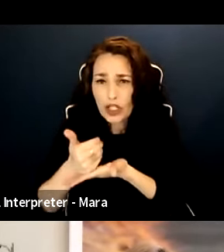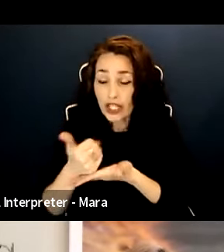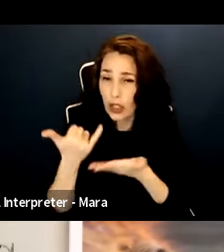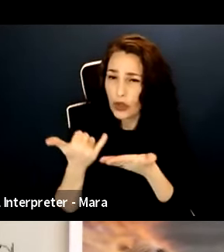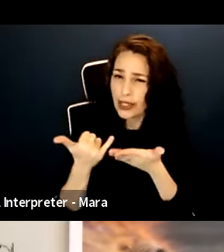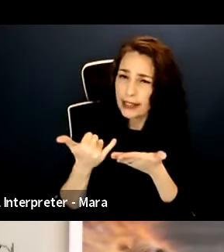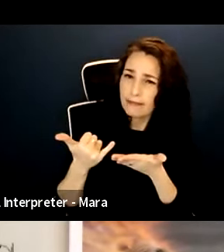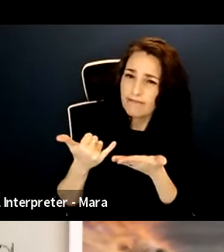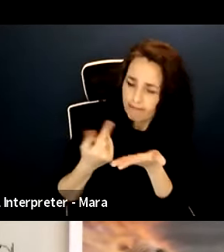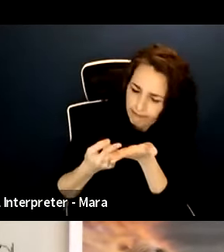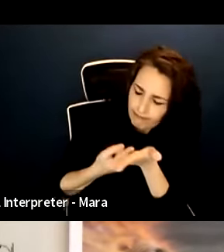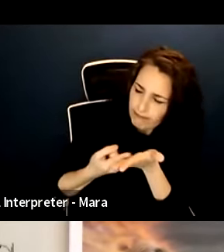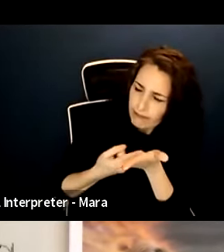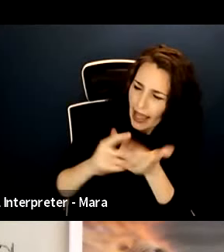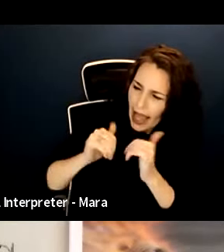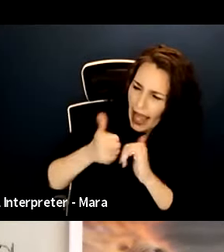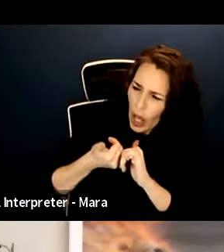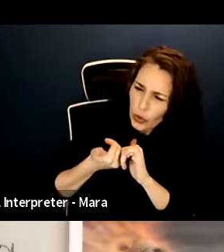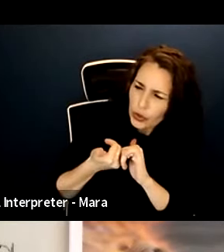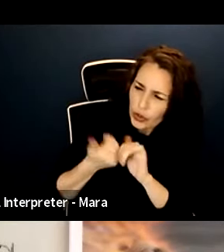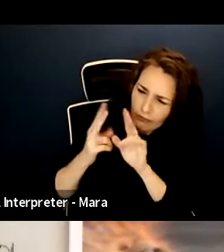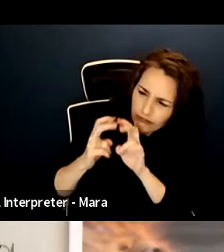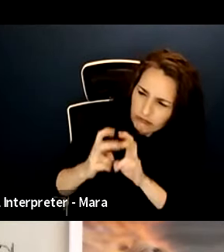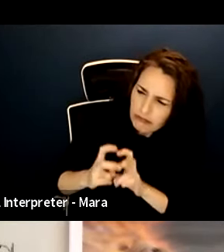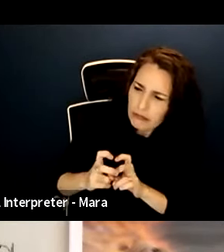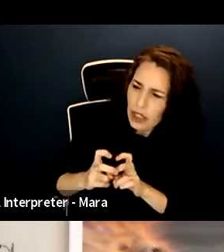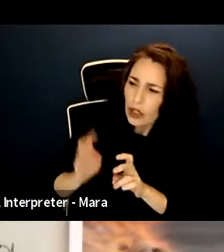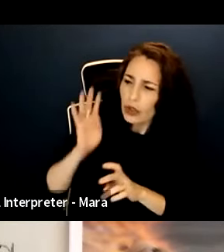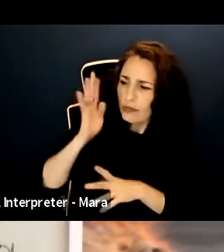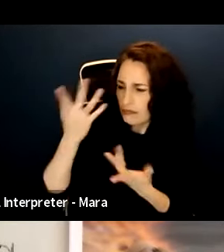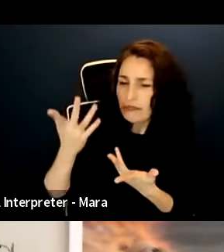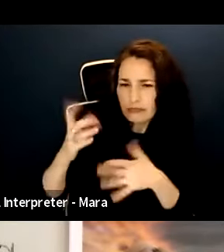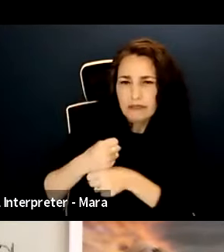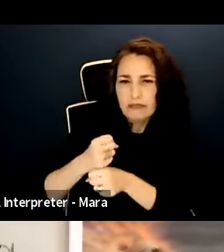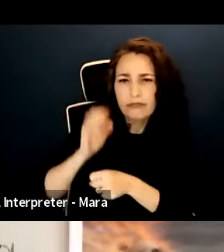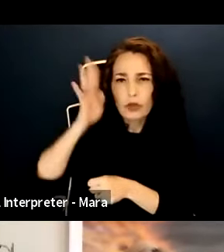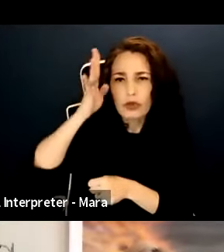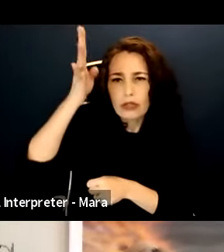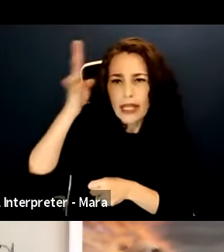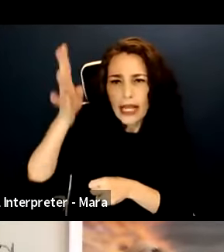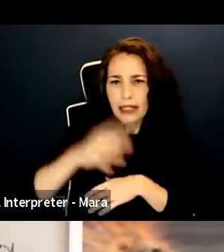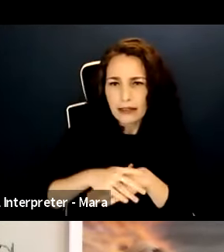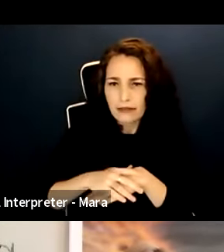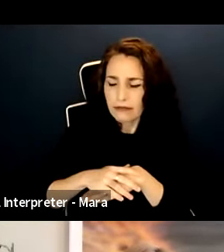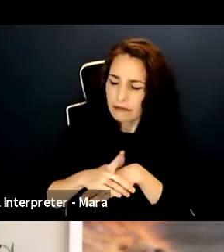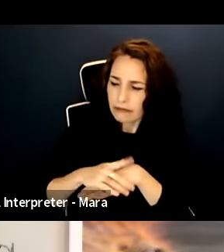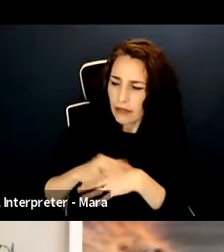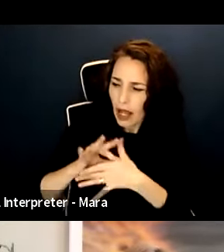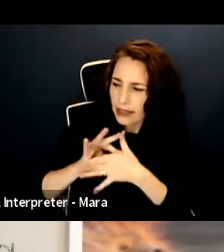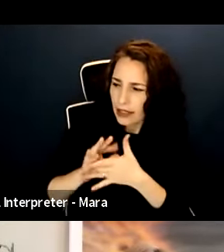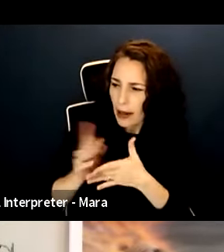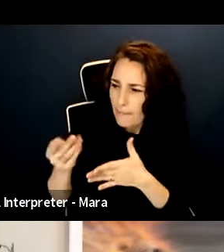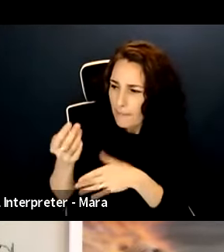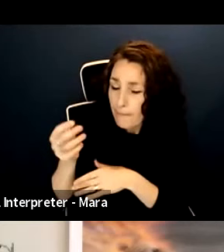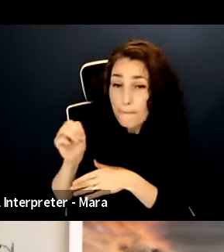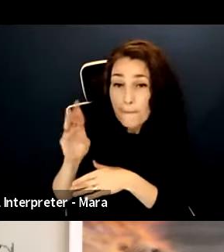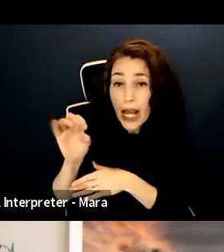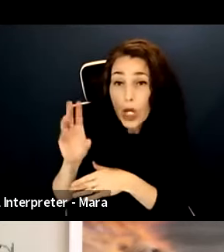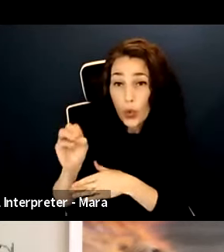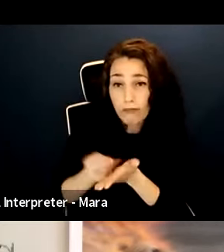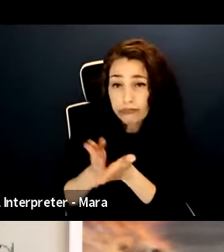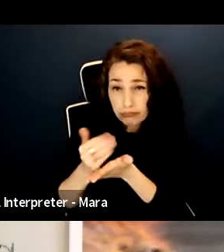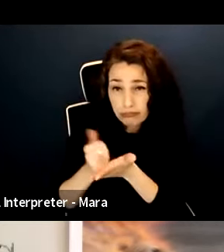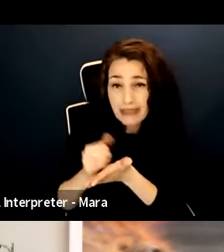explore how to create entertainment content on a limited budget using the hottest new SAG-AFTRA contract, which is called the micro-budget project